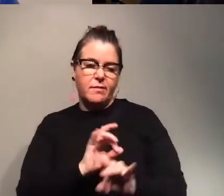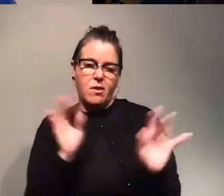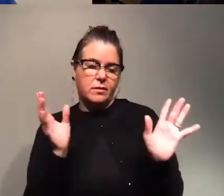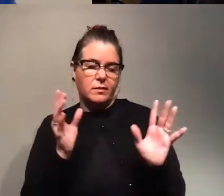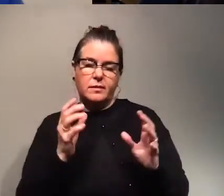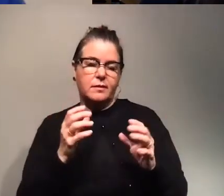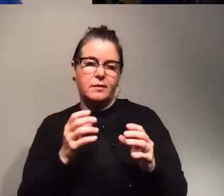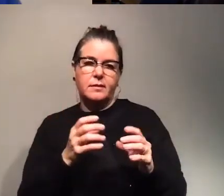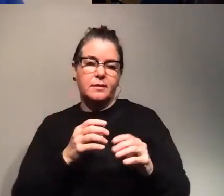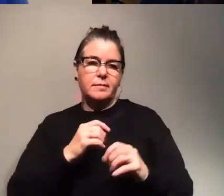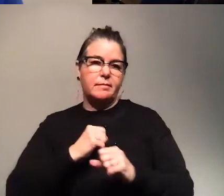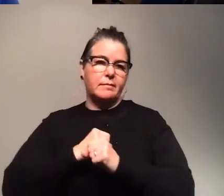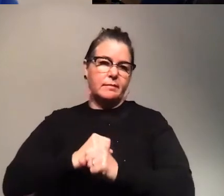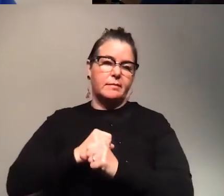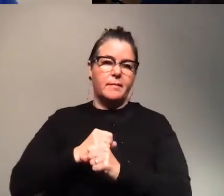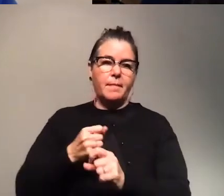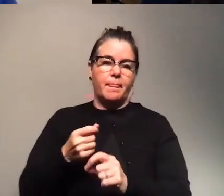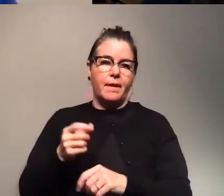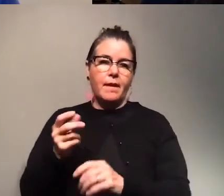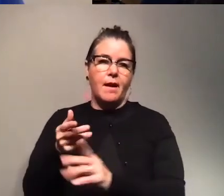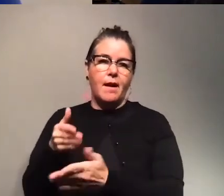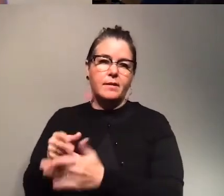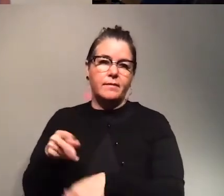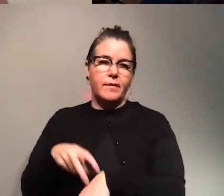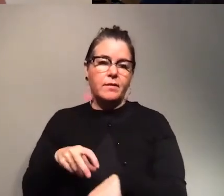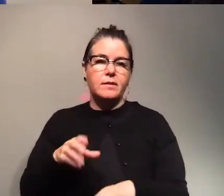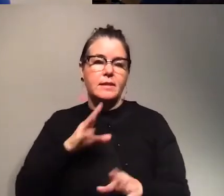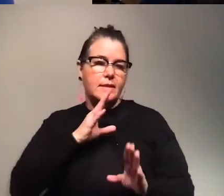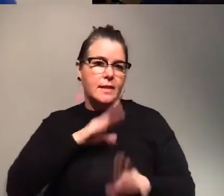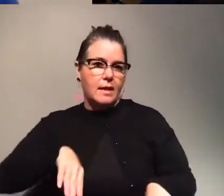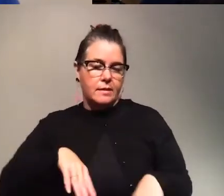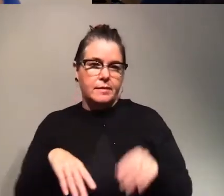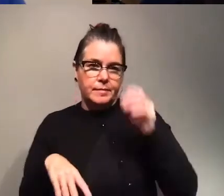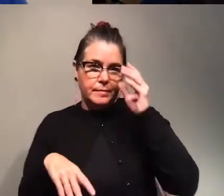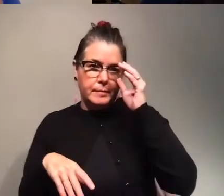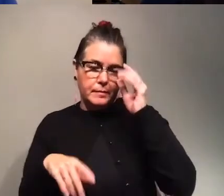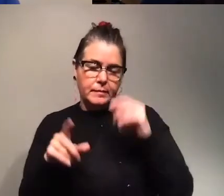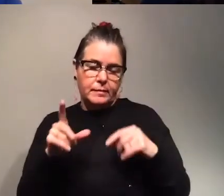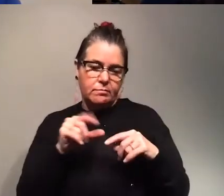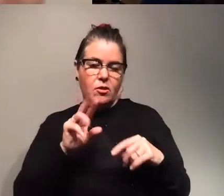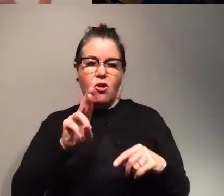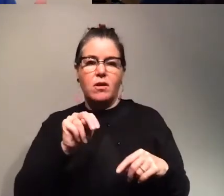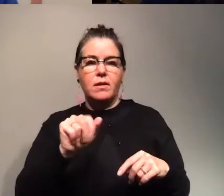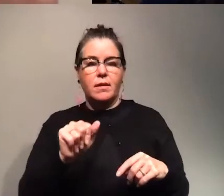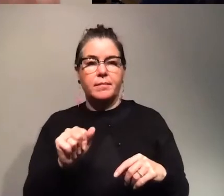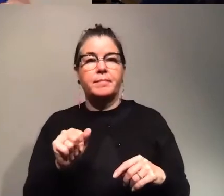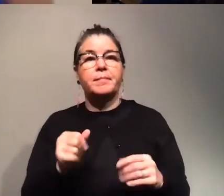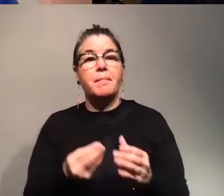to defend from viruses which is the silencing rna so what the plan is going to do by